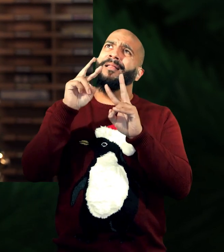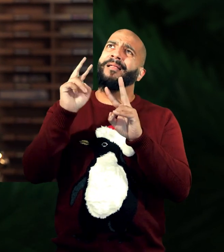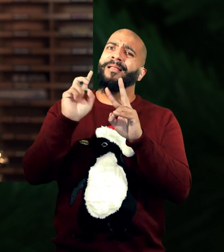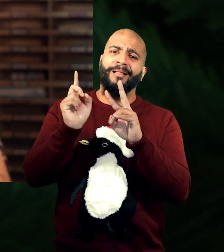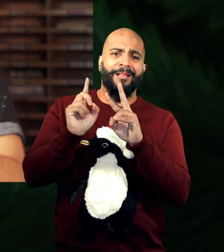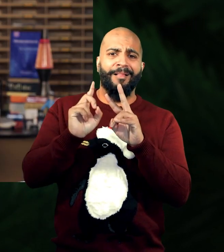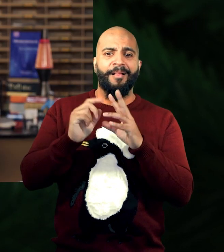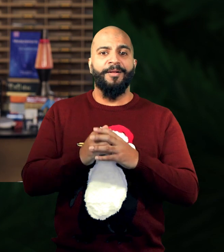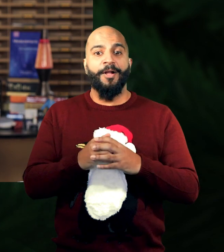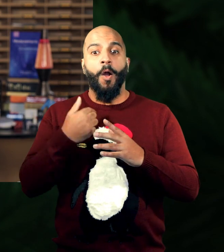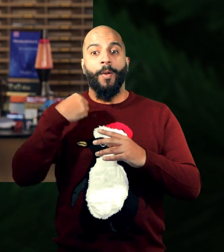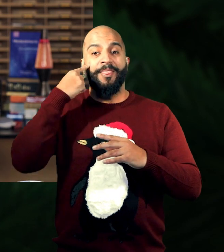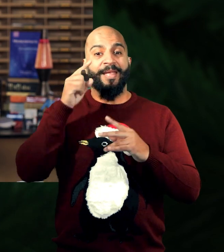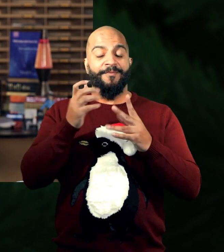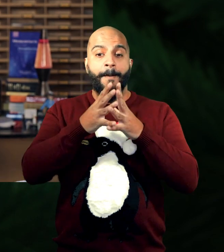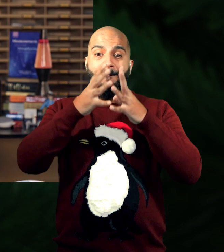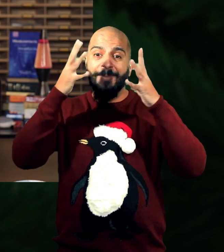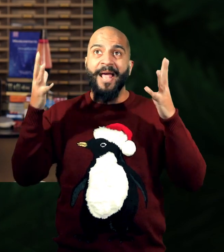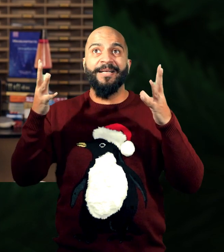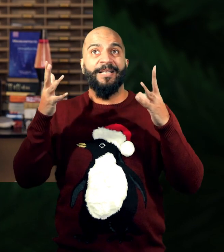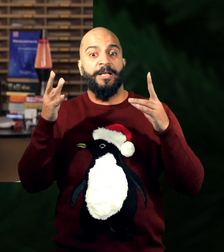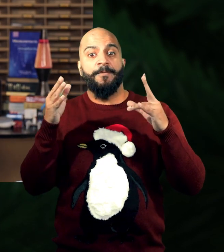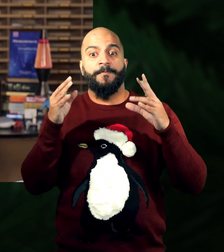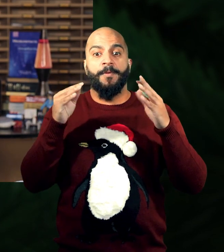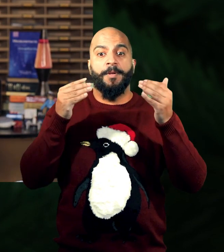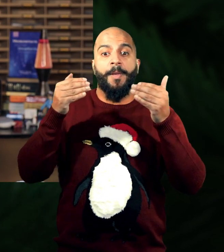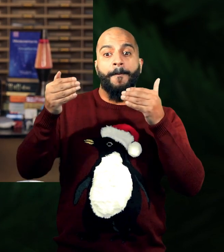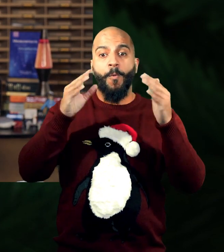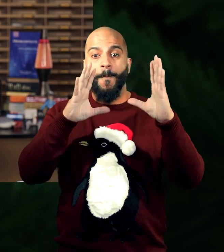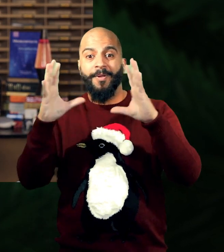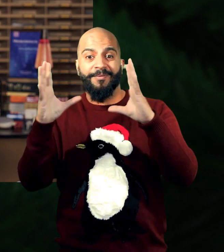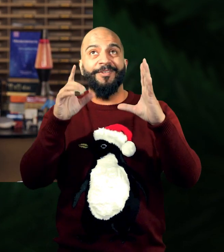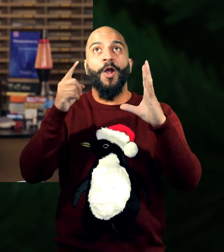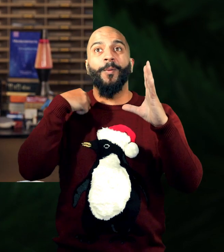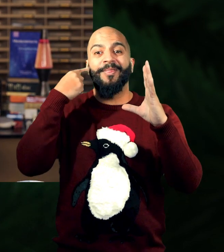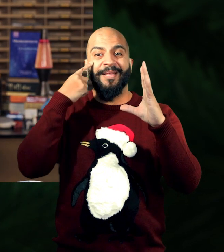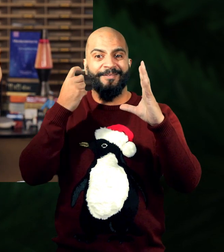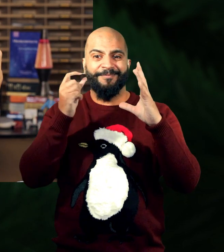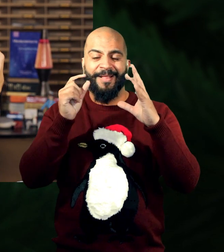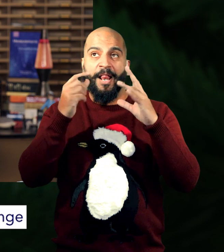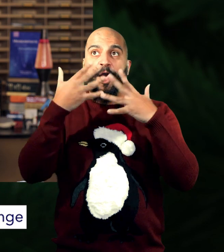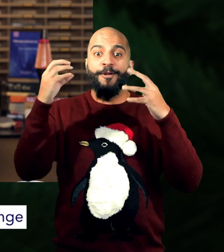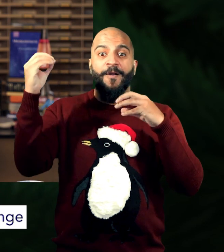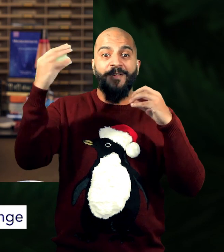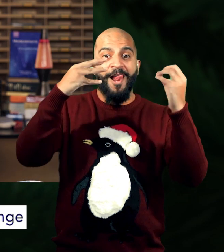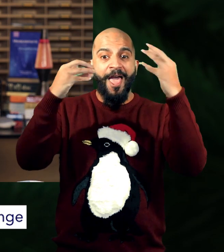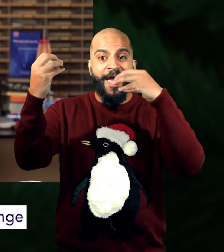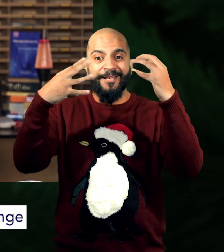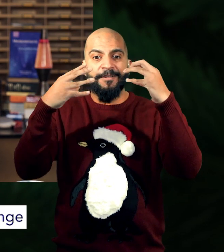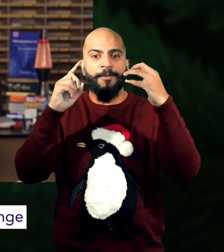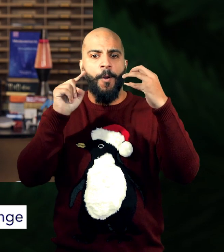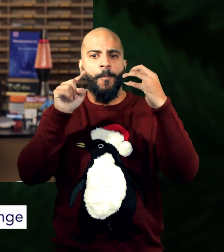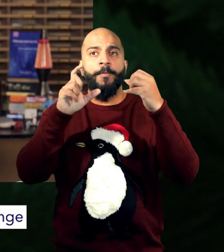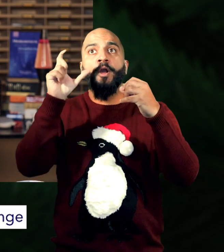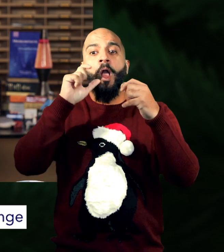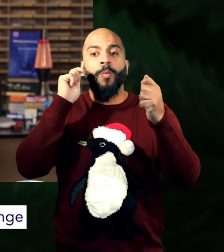don't pick up on it. But what if it's something massive that's moving towards or away from you, and it's giving out a lot of light? Well, in this case, the